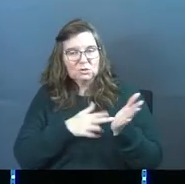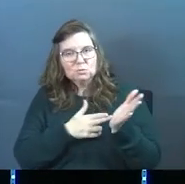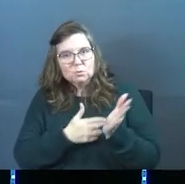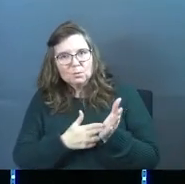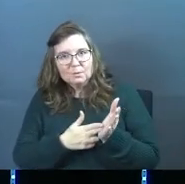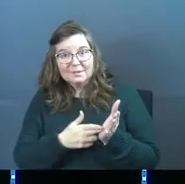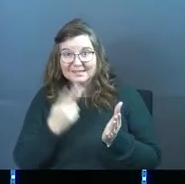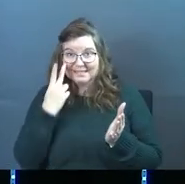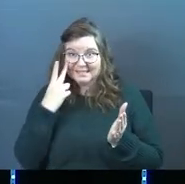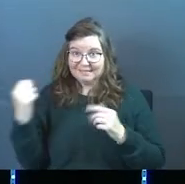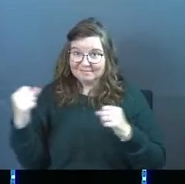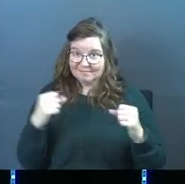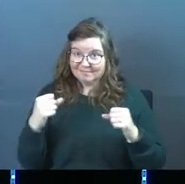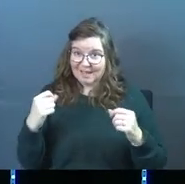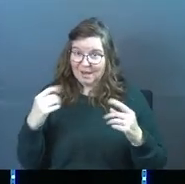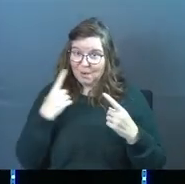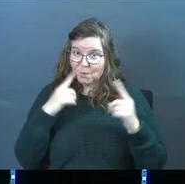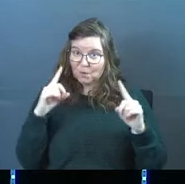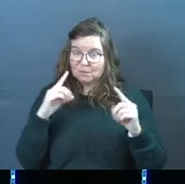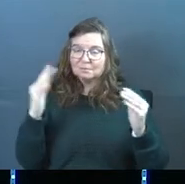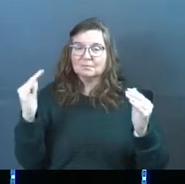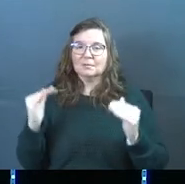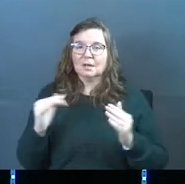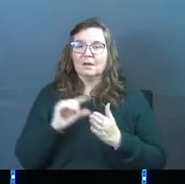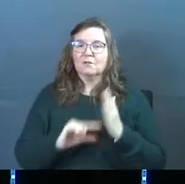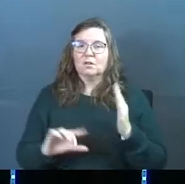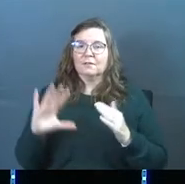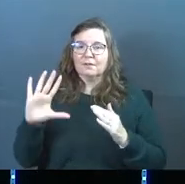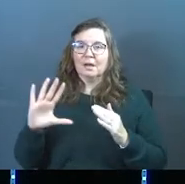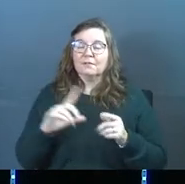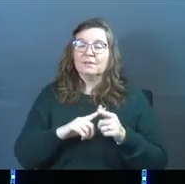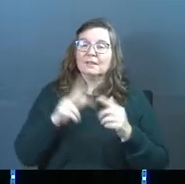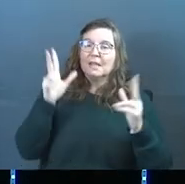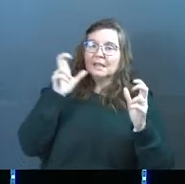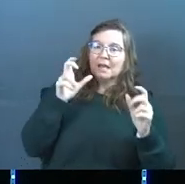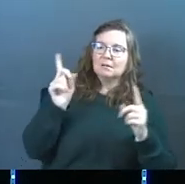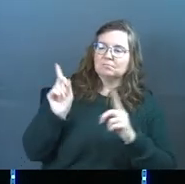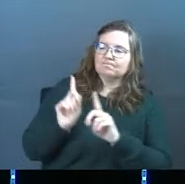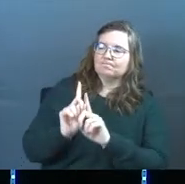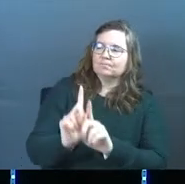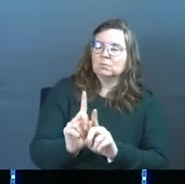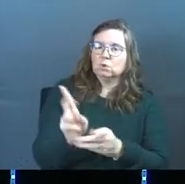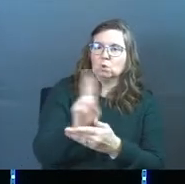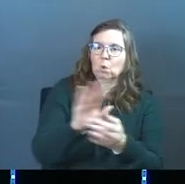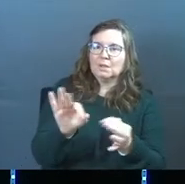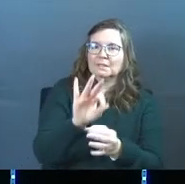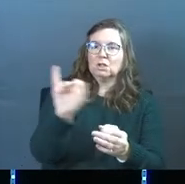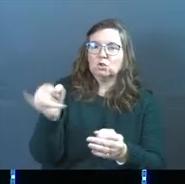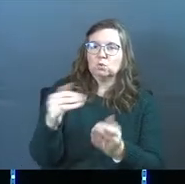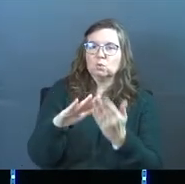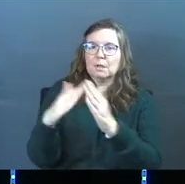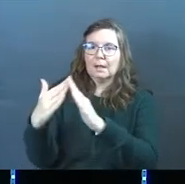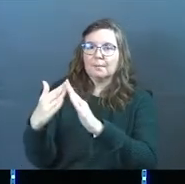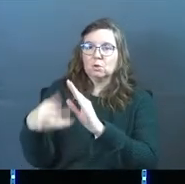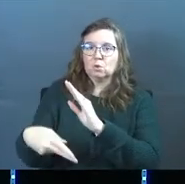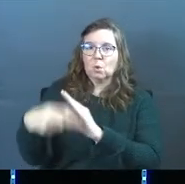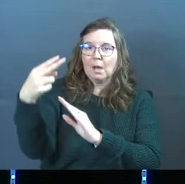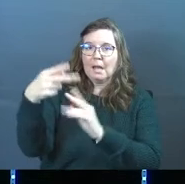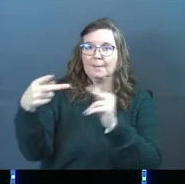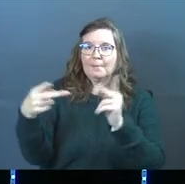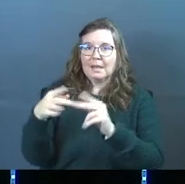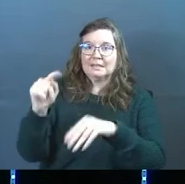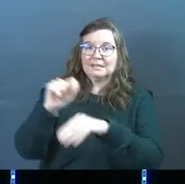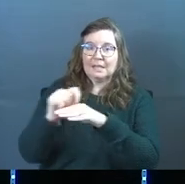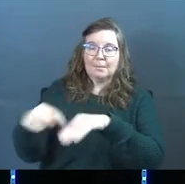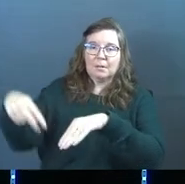See how it works? Let's go to the next one, verse 5. Then the devil took him to the holy city, Jerusalem, to the highest point in the temple,